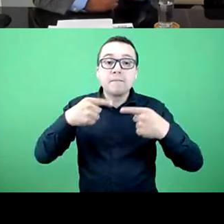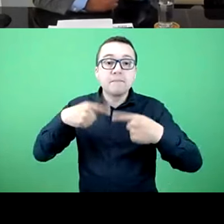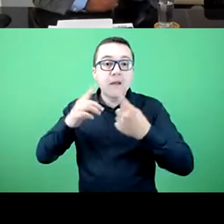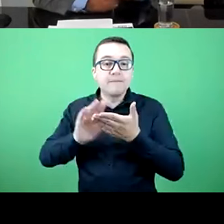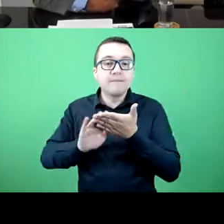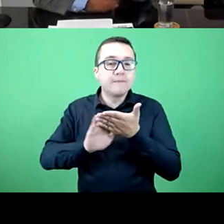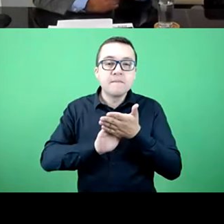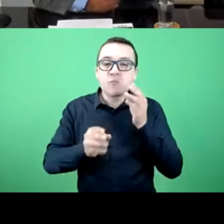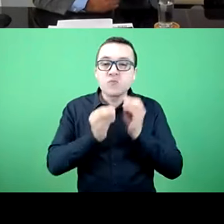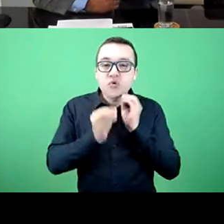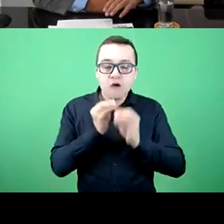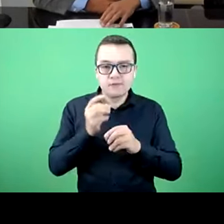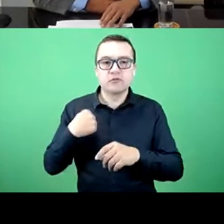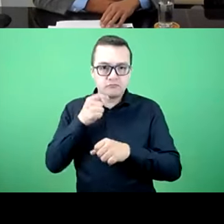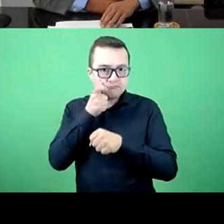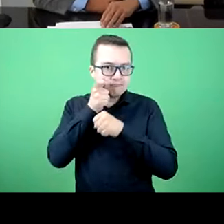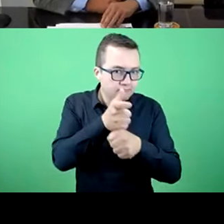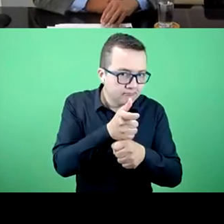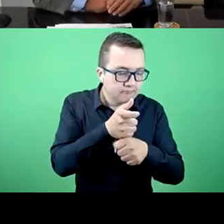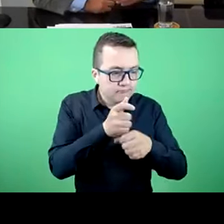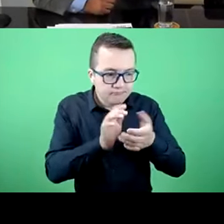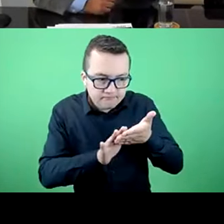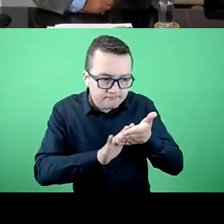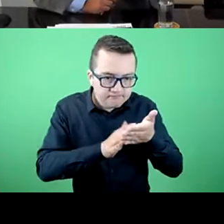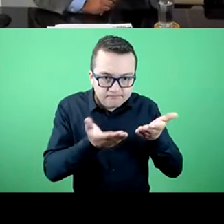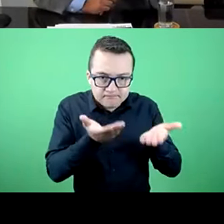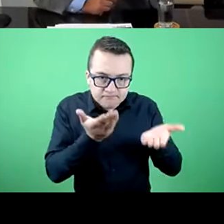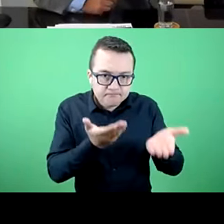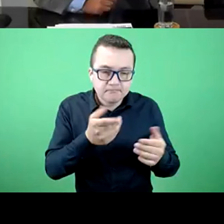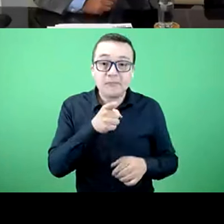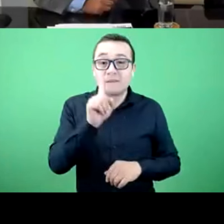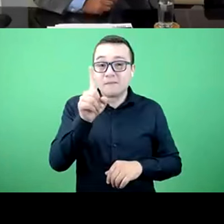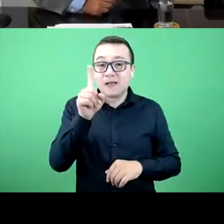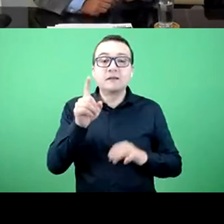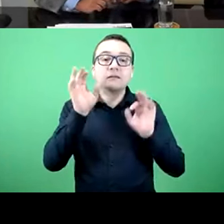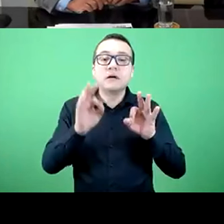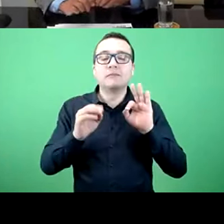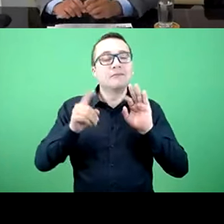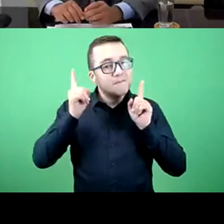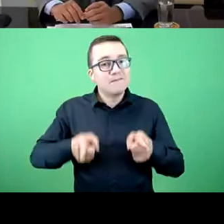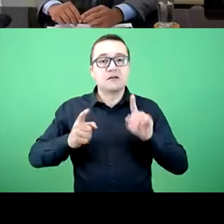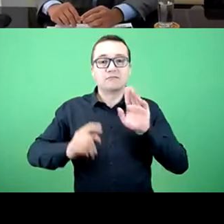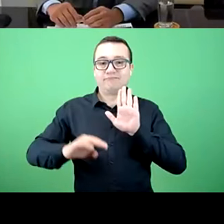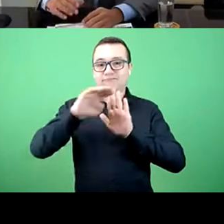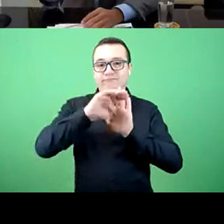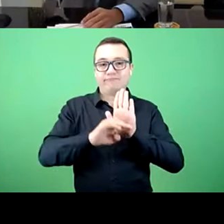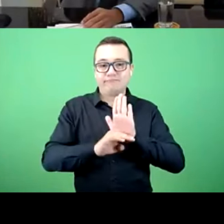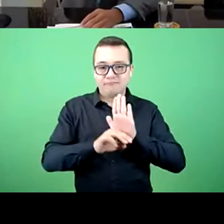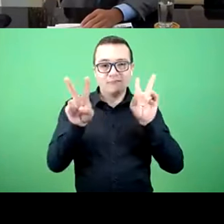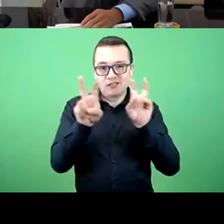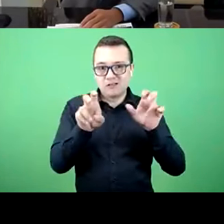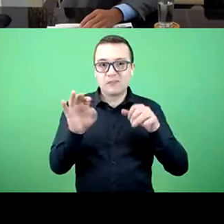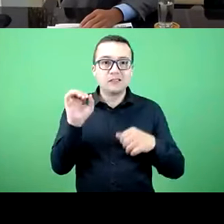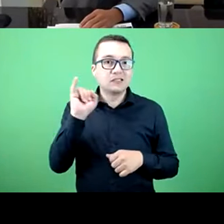resolution. Intervene, we do have on the side of the insurance company, but other health providers and the scope